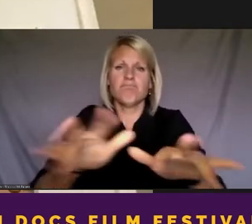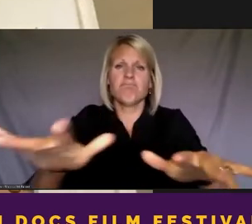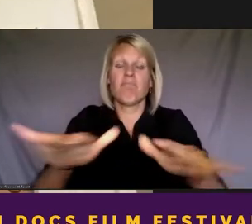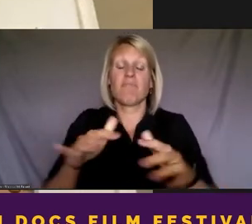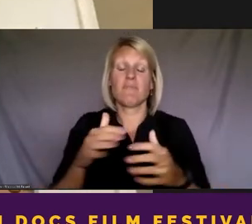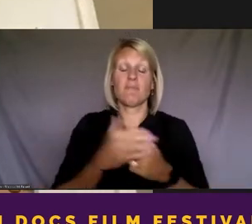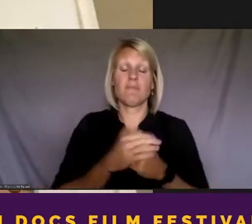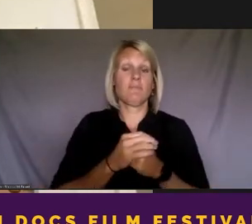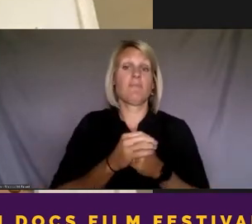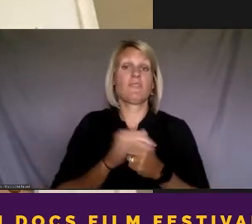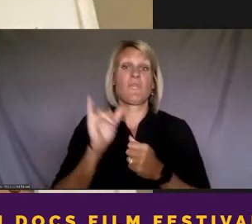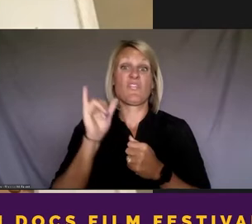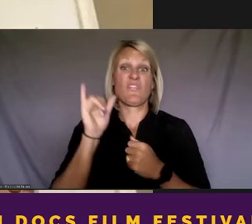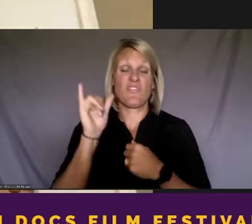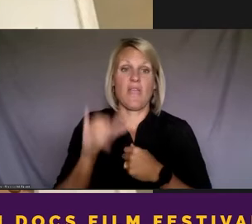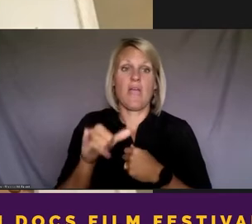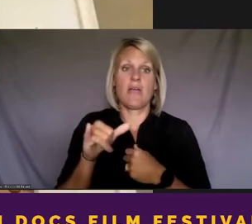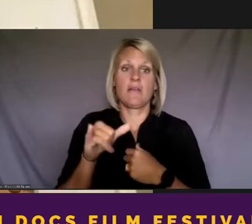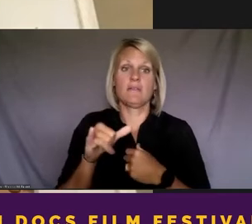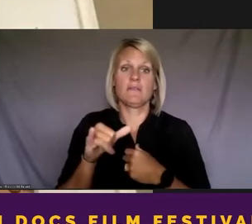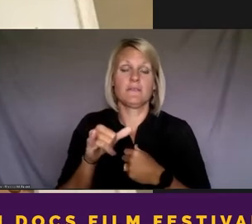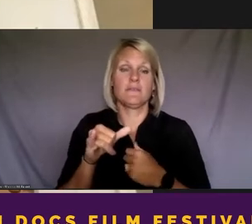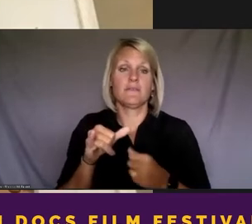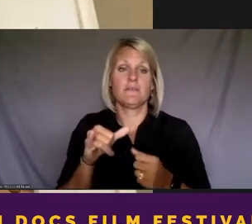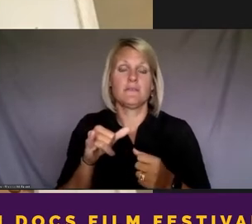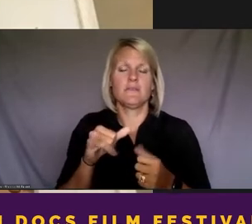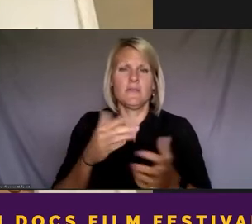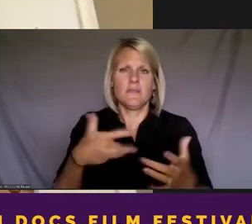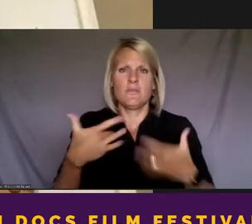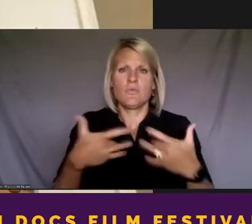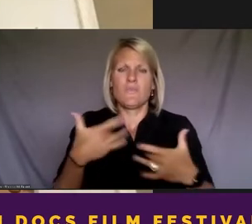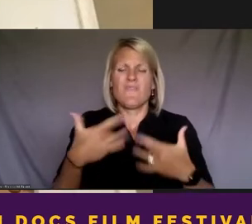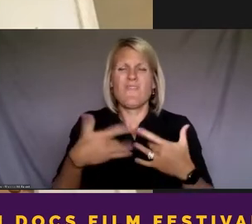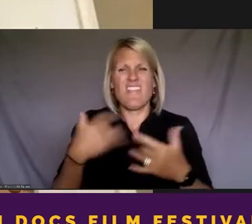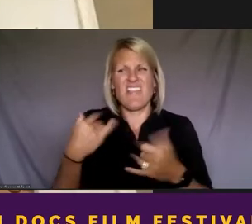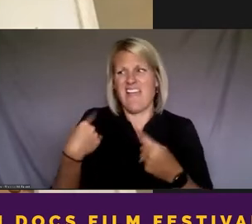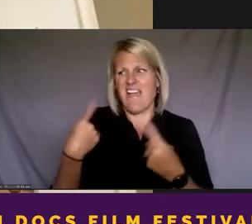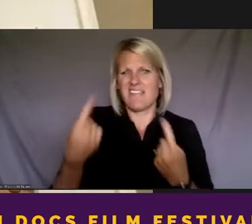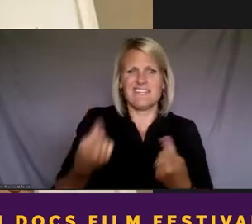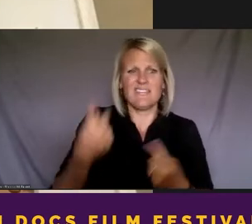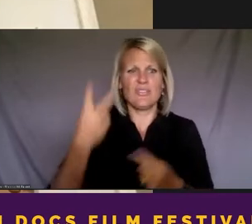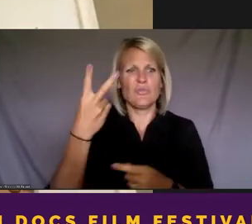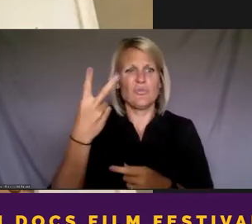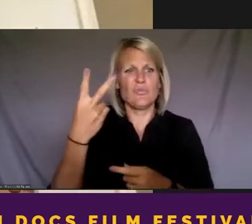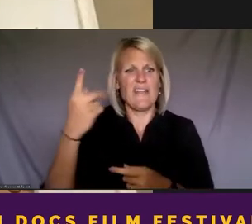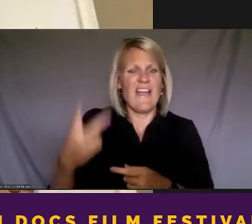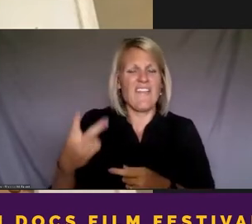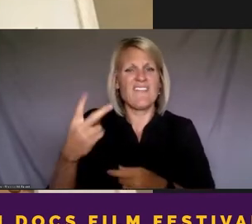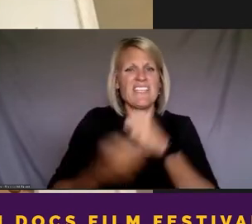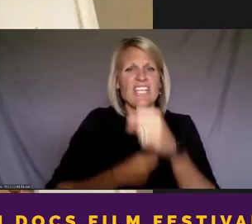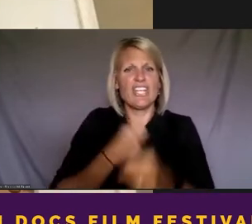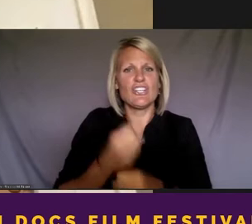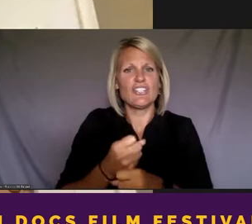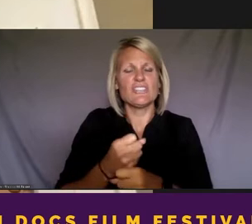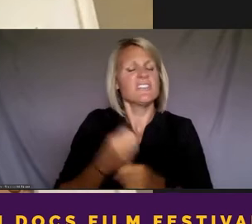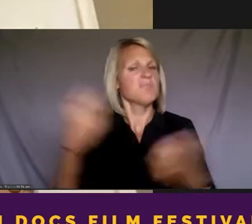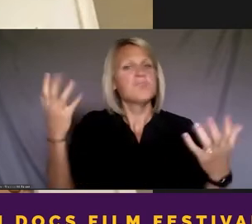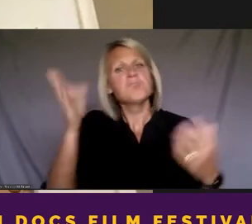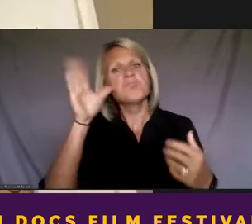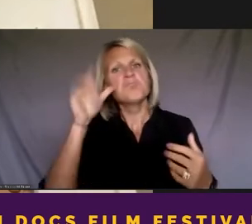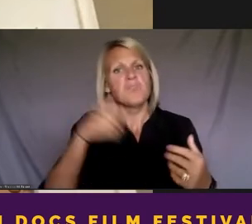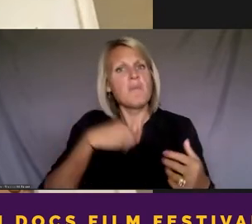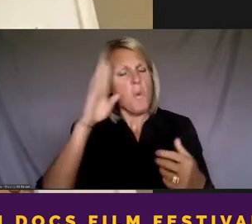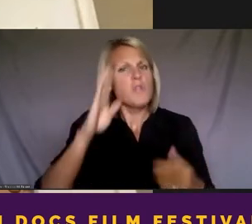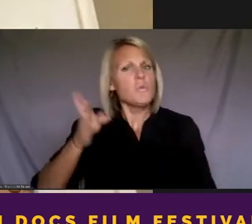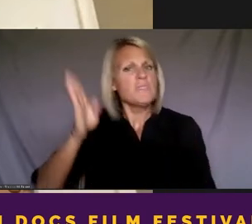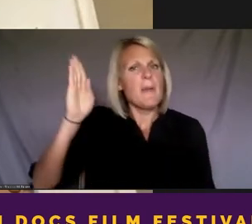front of Nicole and Ted. for the last, like, two and a half years, literally, I was just like, well, I'm going to speak at this event